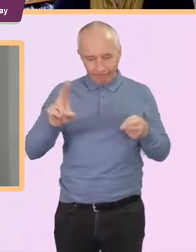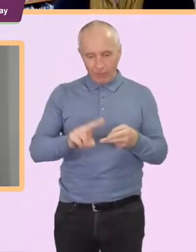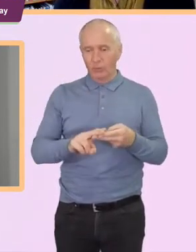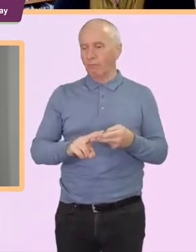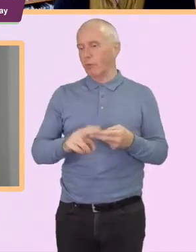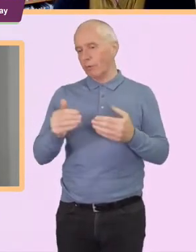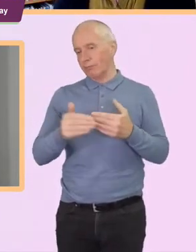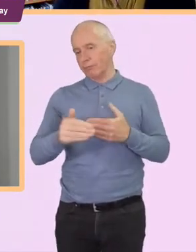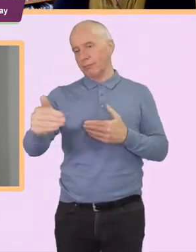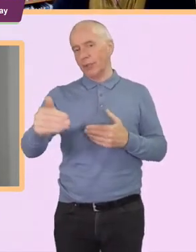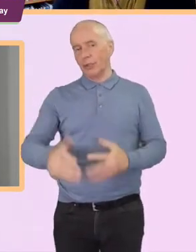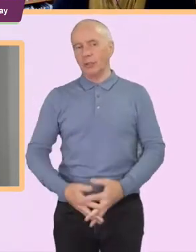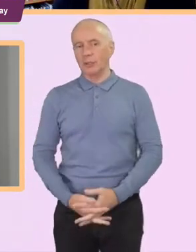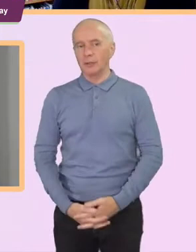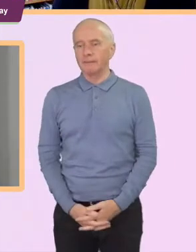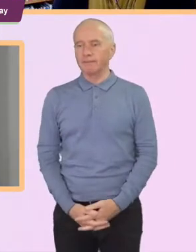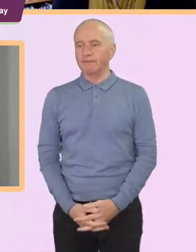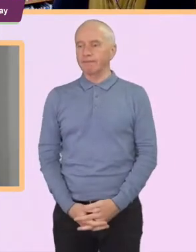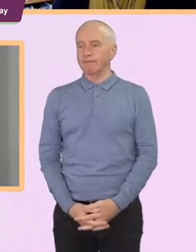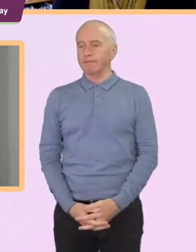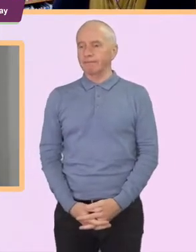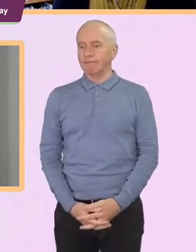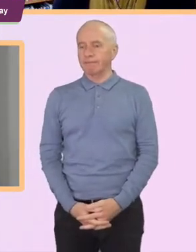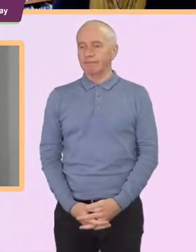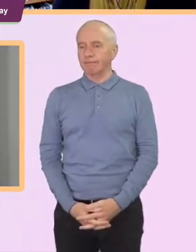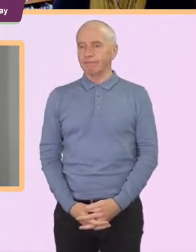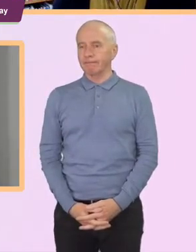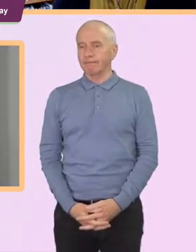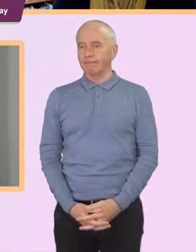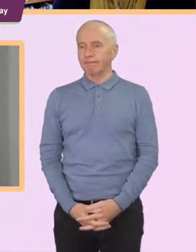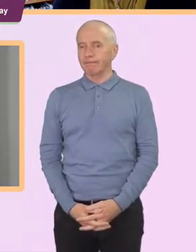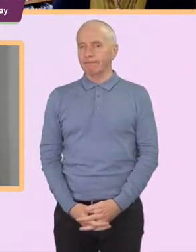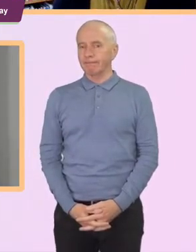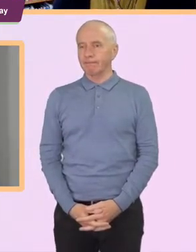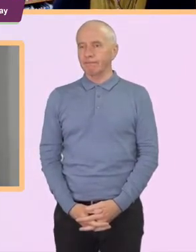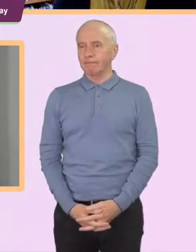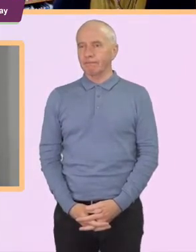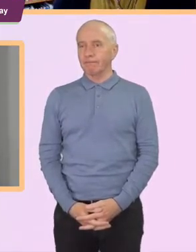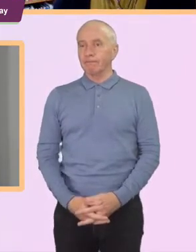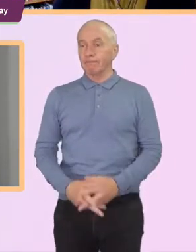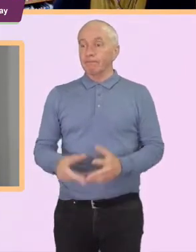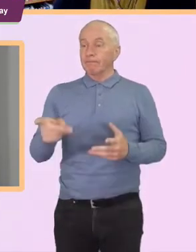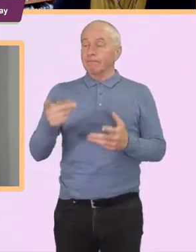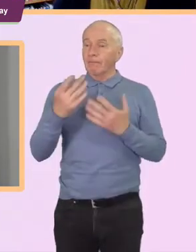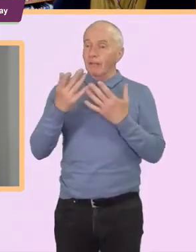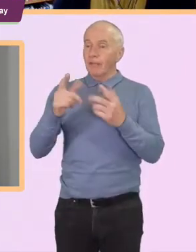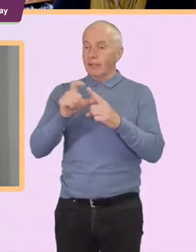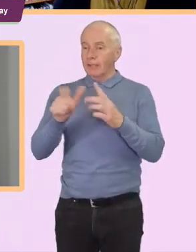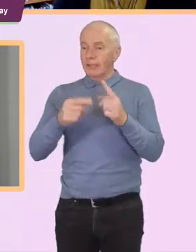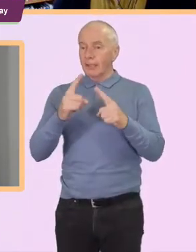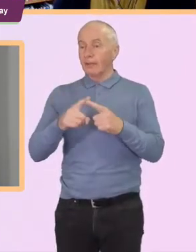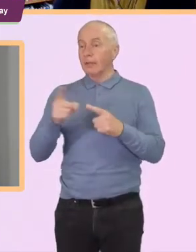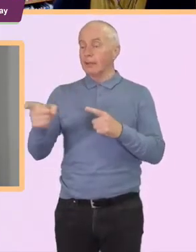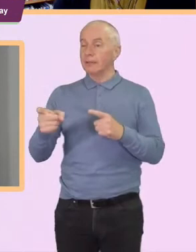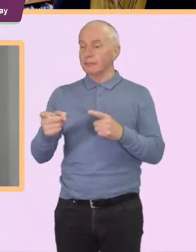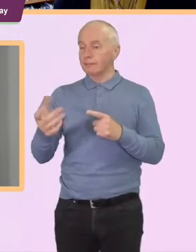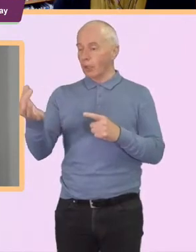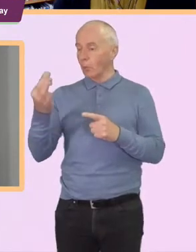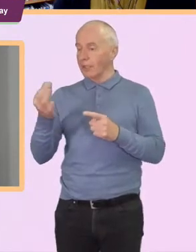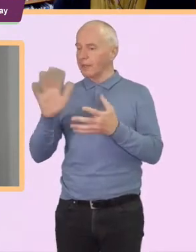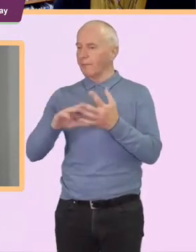Thanks Dave. So we've got that question by the way came in from Martin